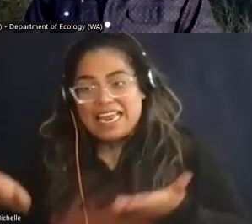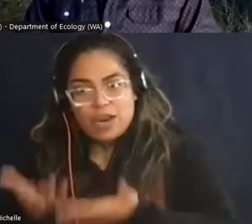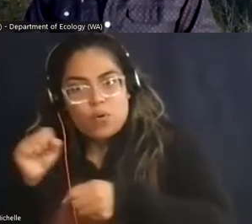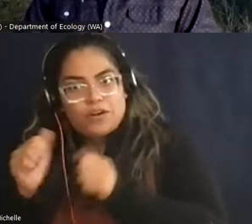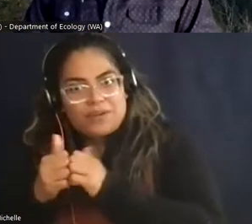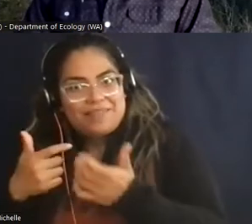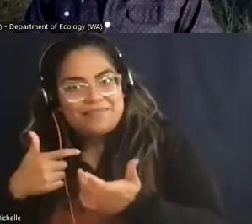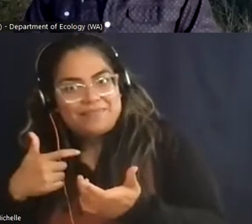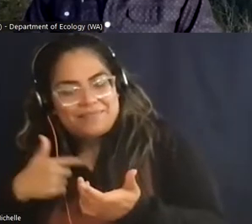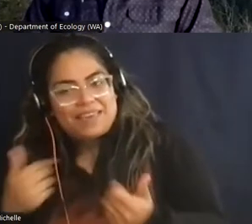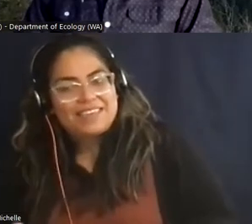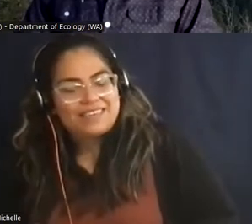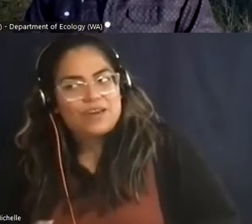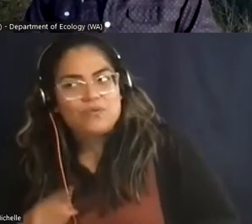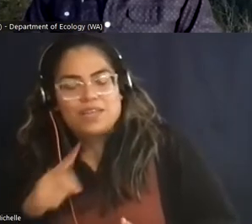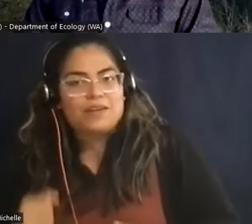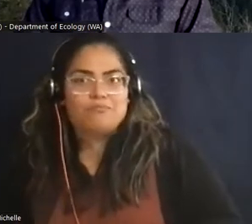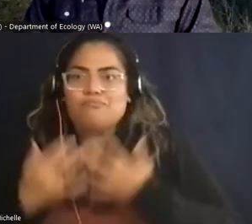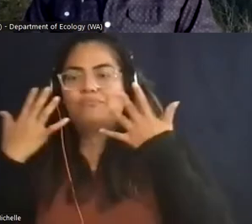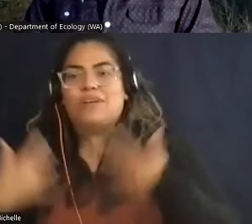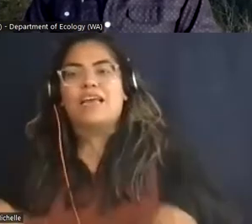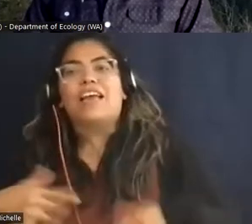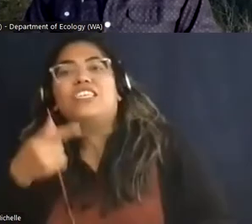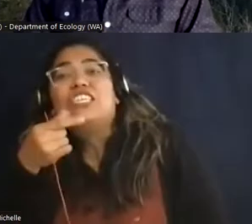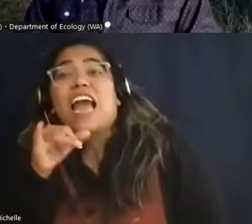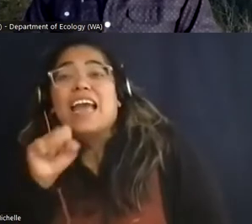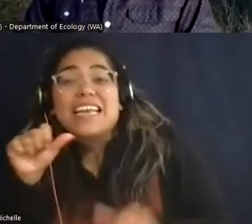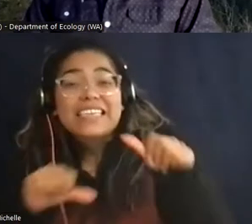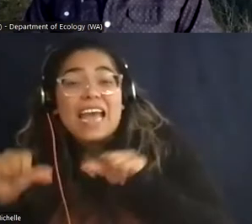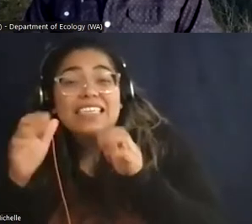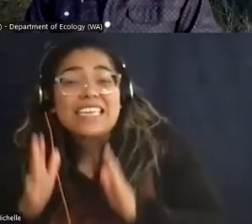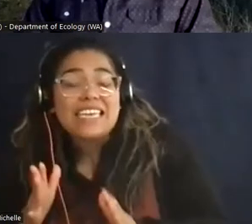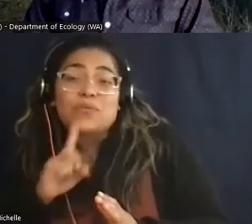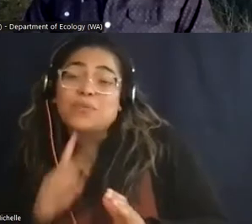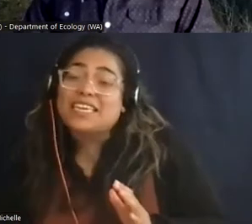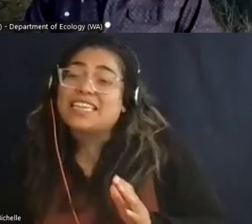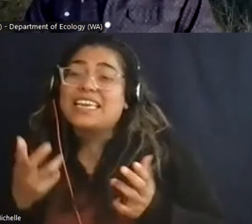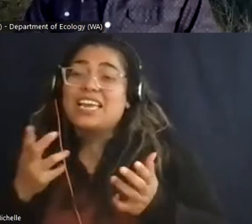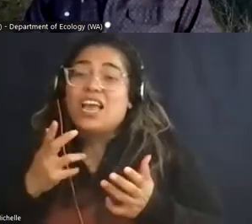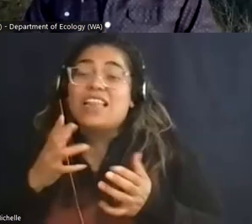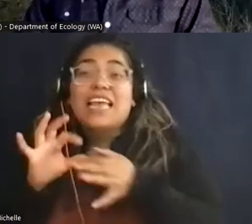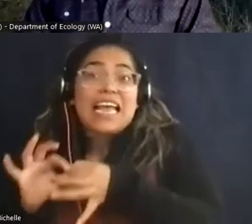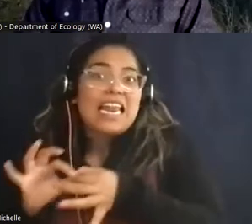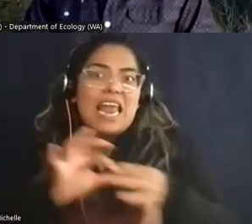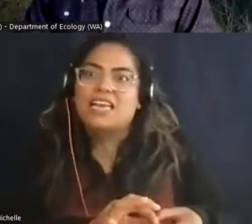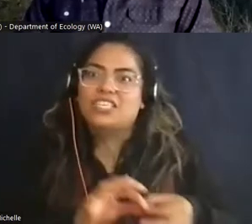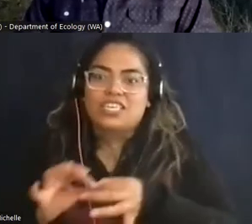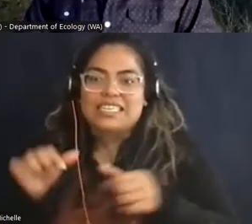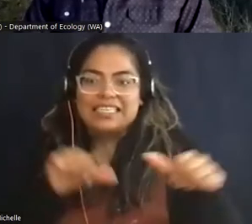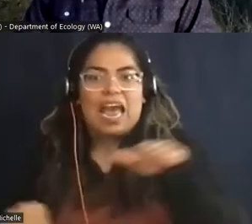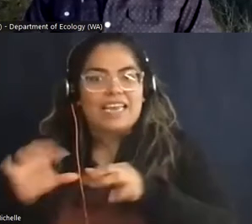we have GIS scientists on, and it's, to me, the connection is science.